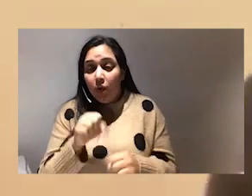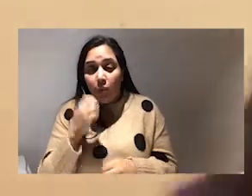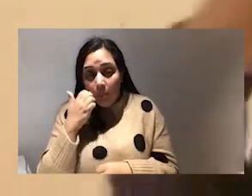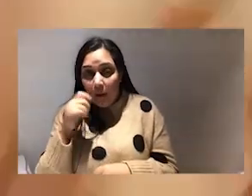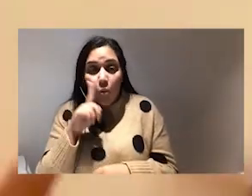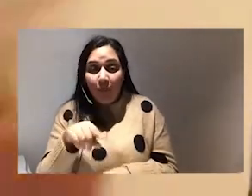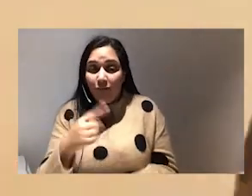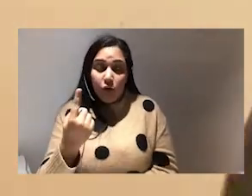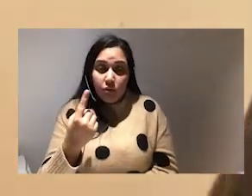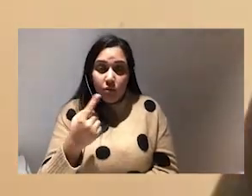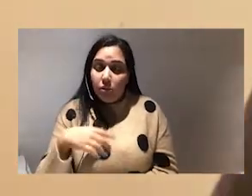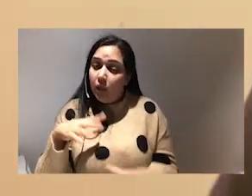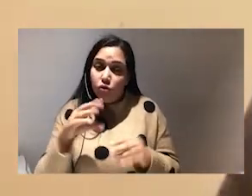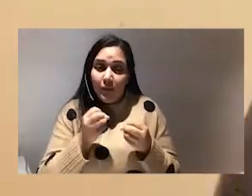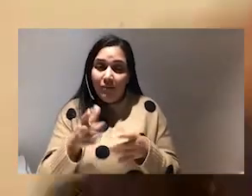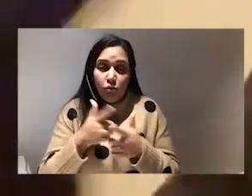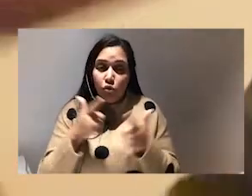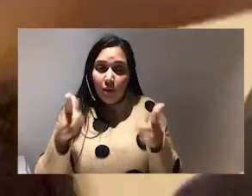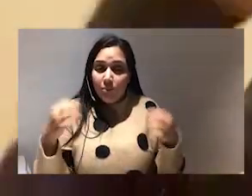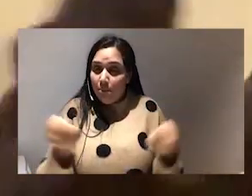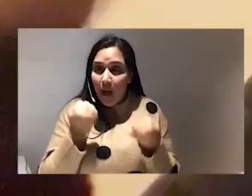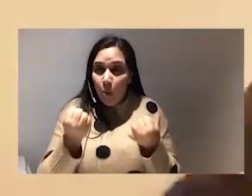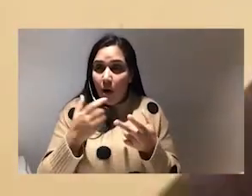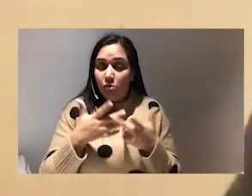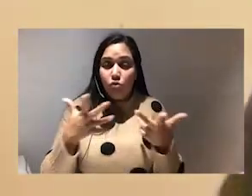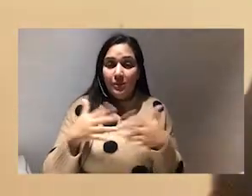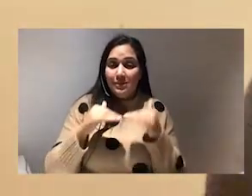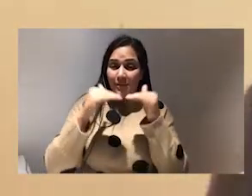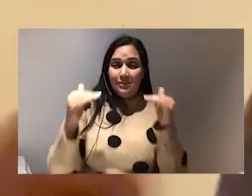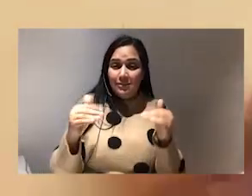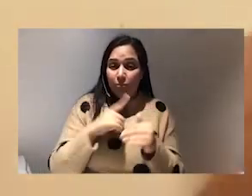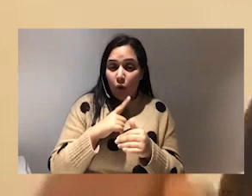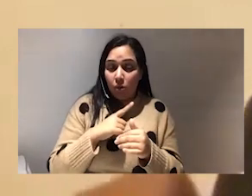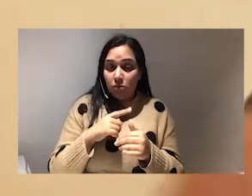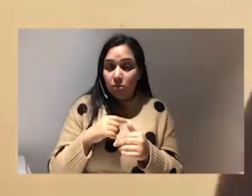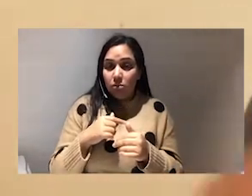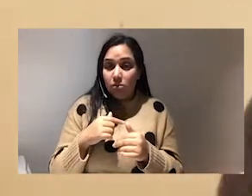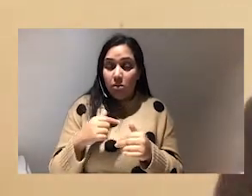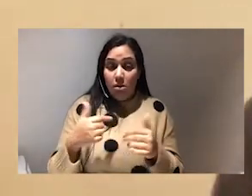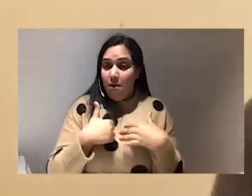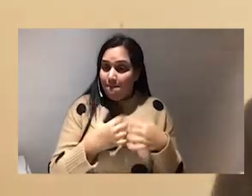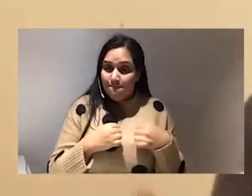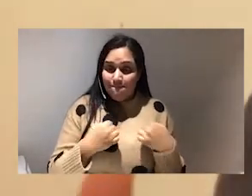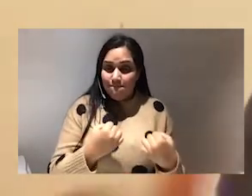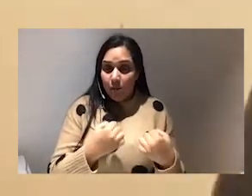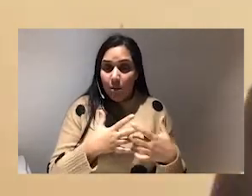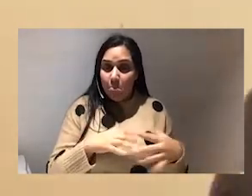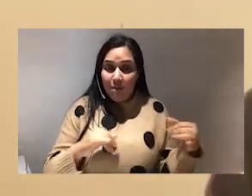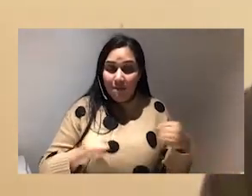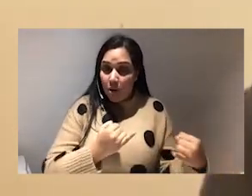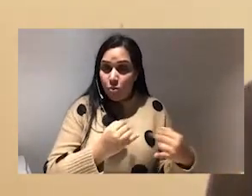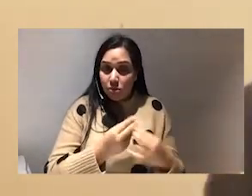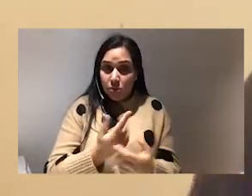so let's just stop giving them so much power and so much status because i've had a rockers yeah with one one of the most